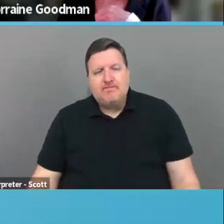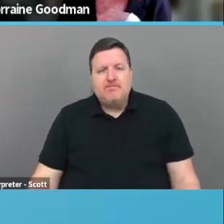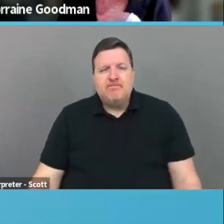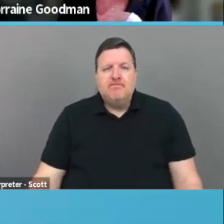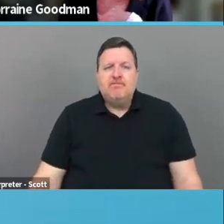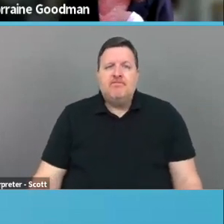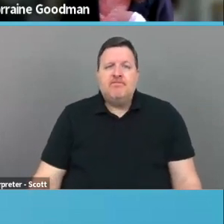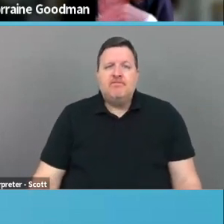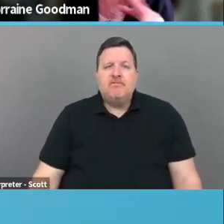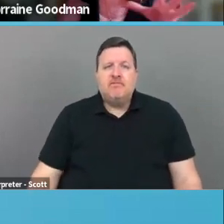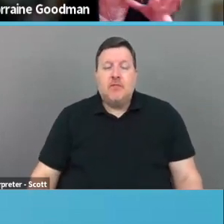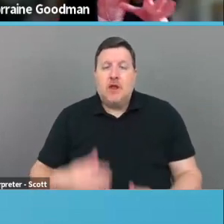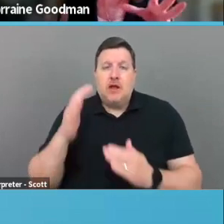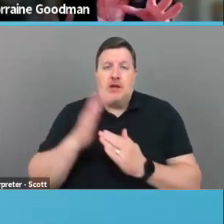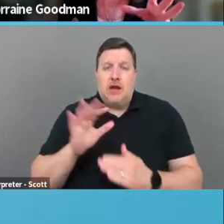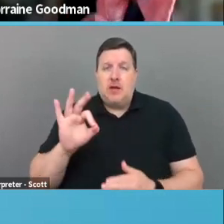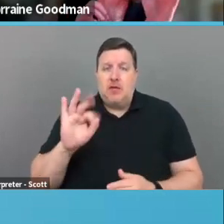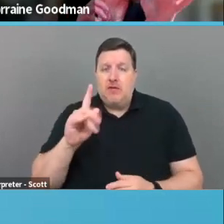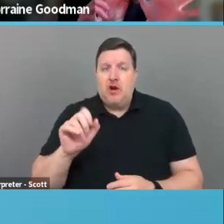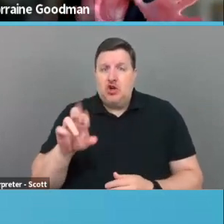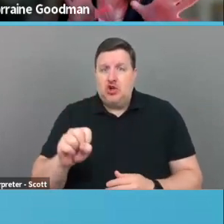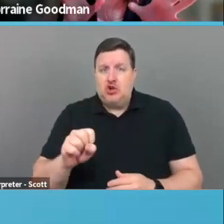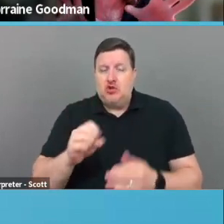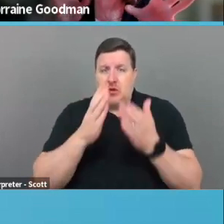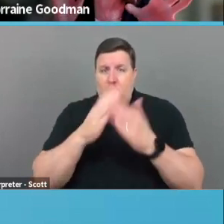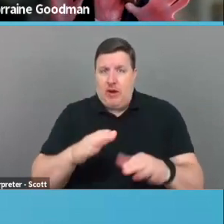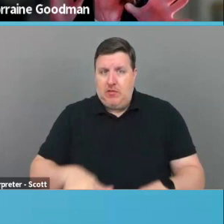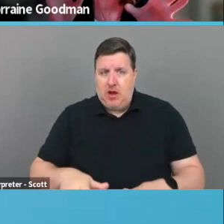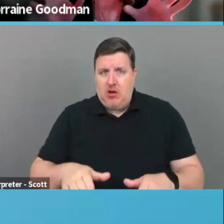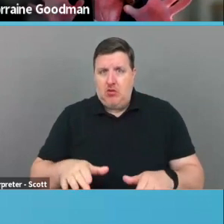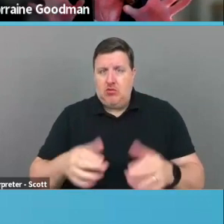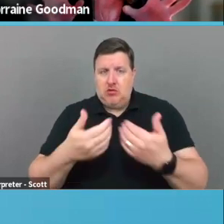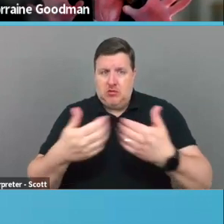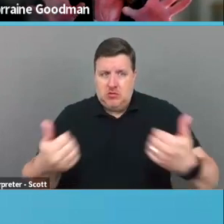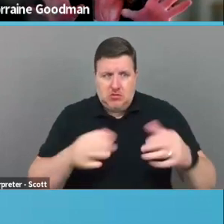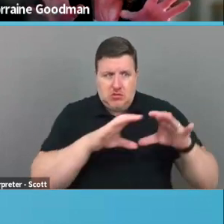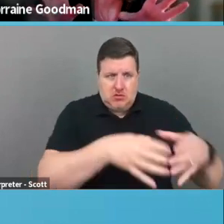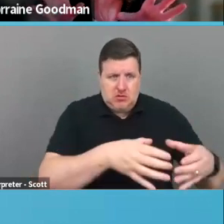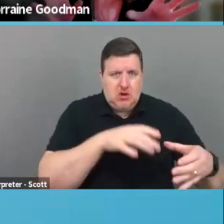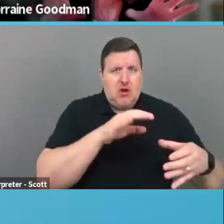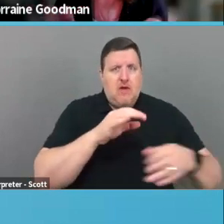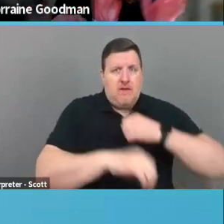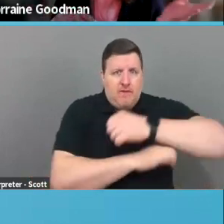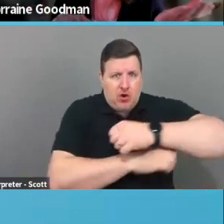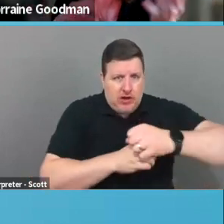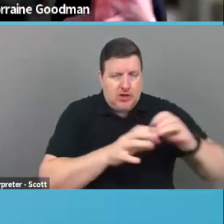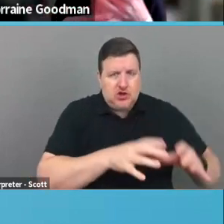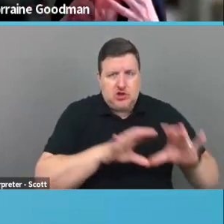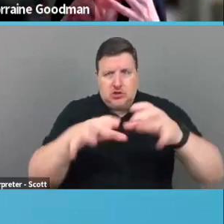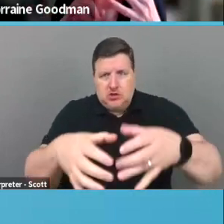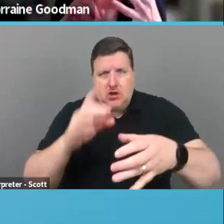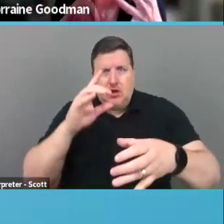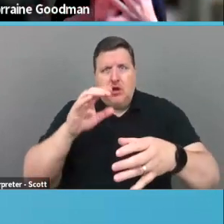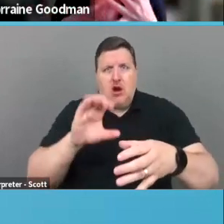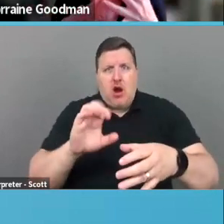Top funders, break them down into foundation, corporate, and government. Add a column to notate